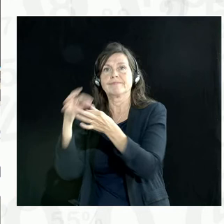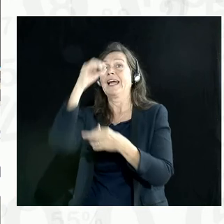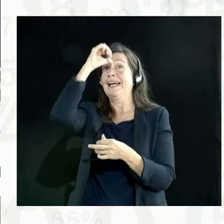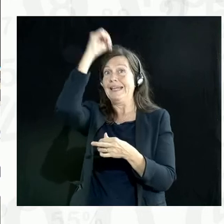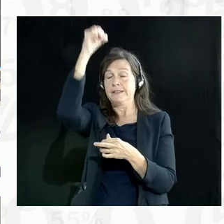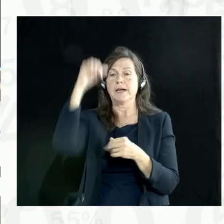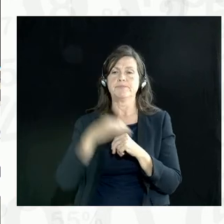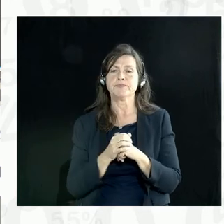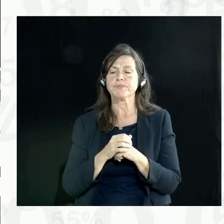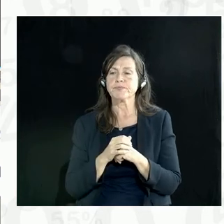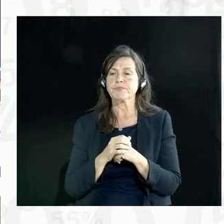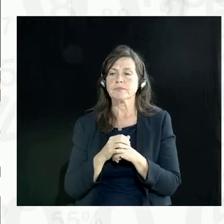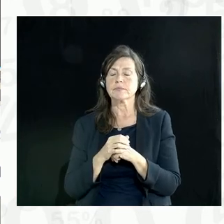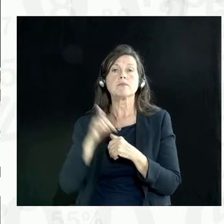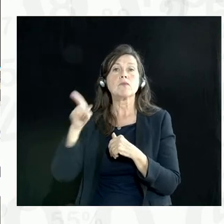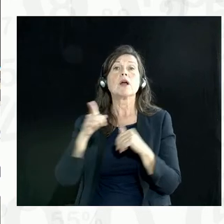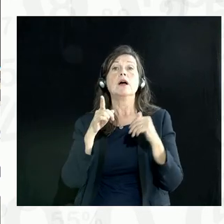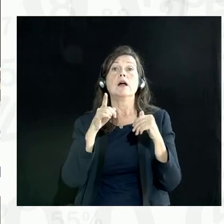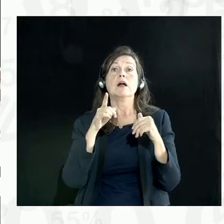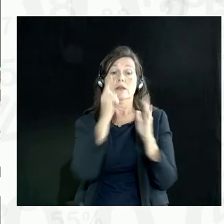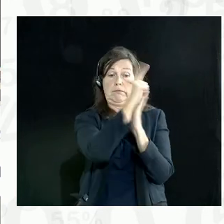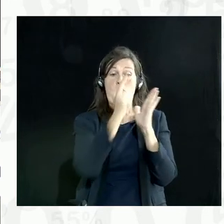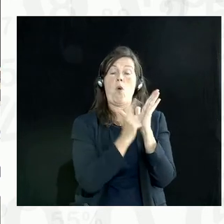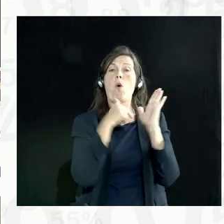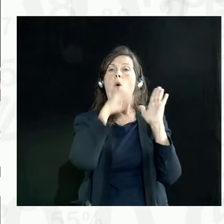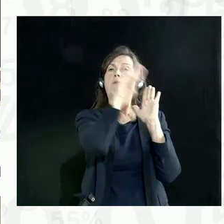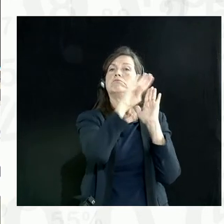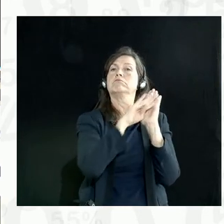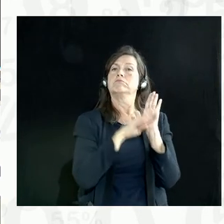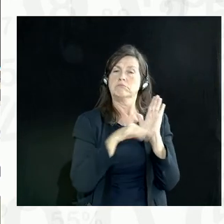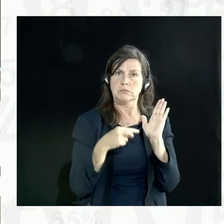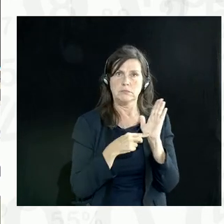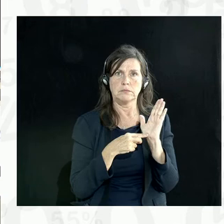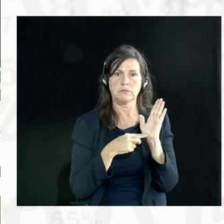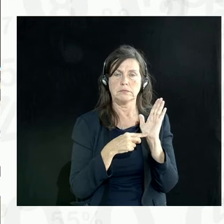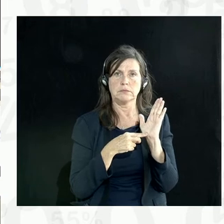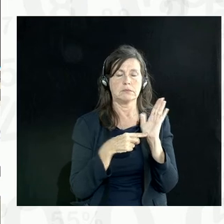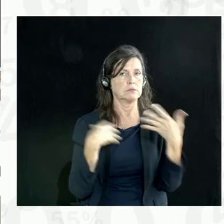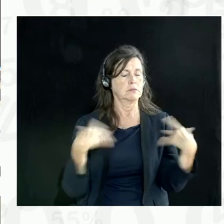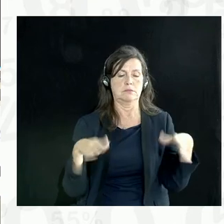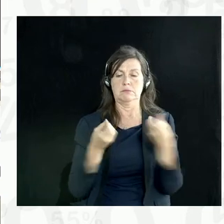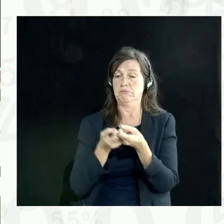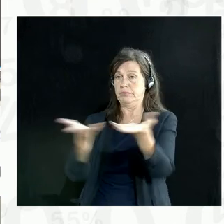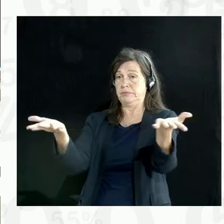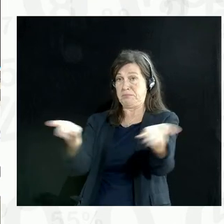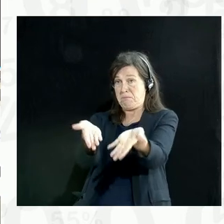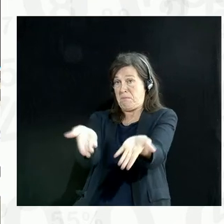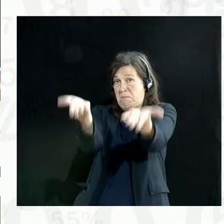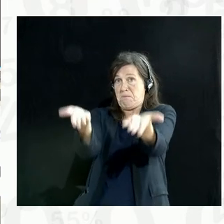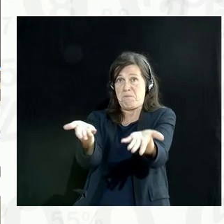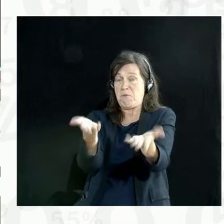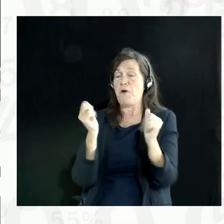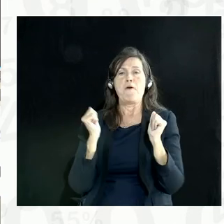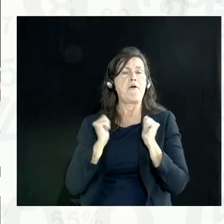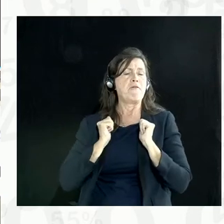one is in regards to that legislation. It allows for very free use of data. There are not hindrances